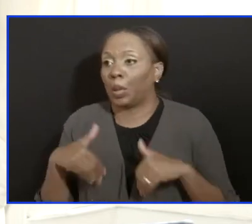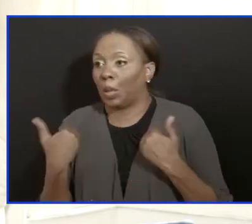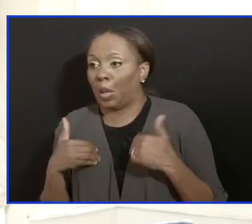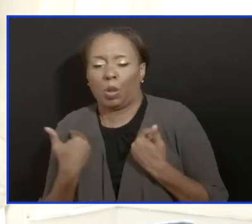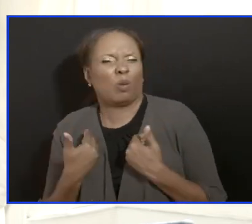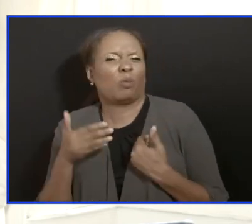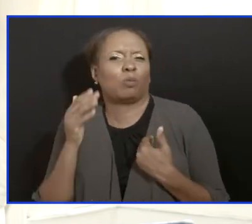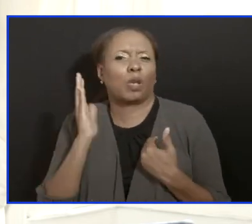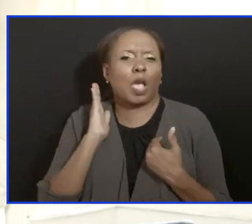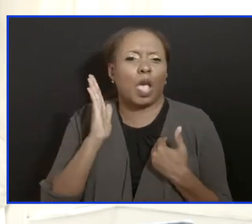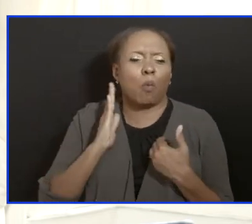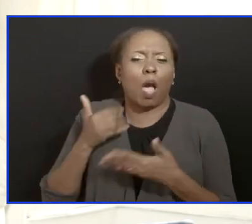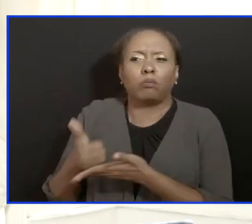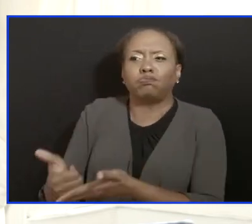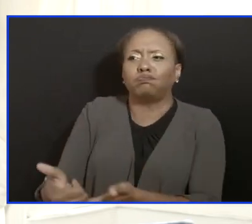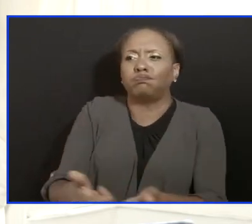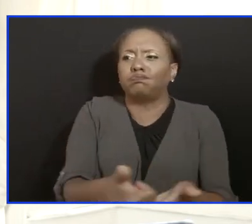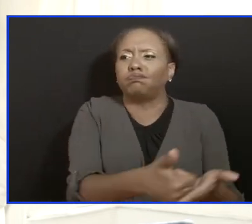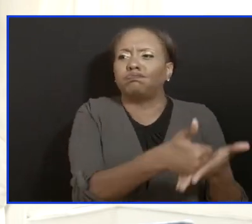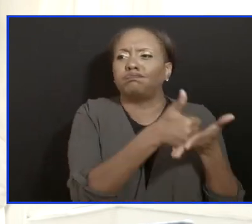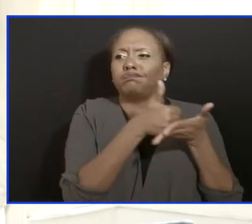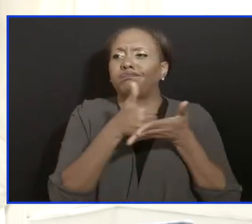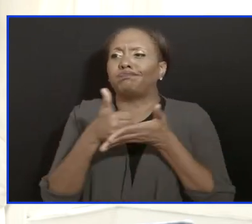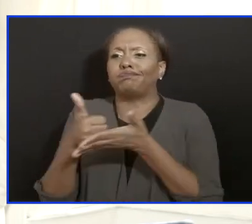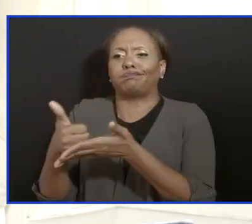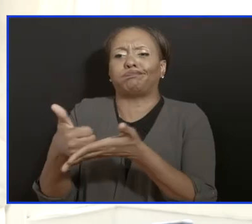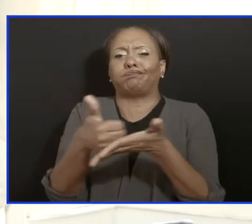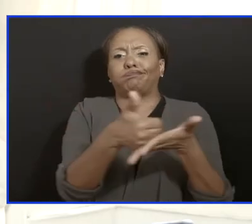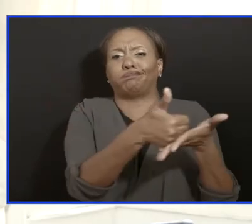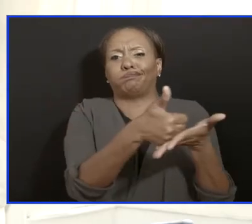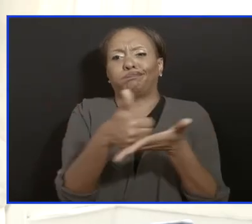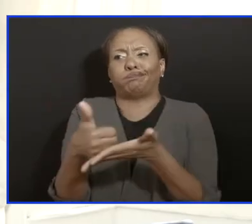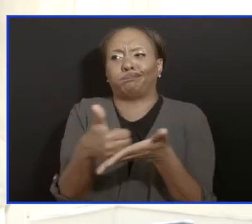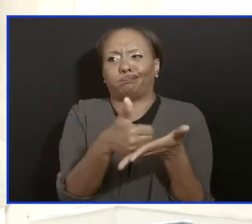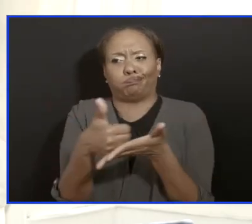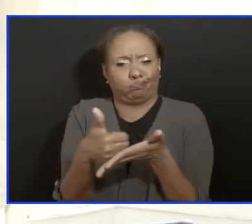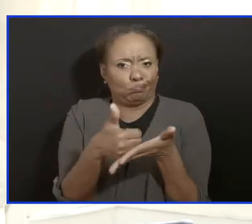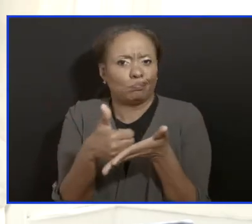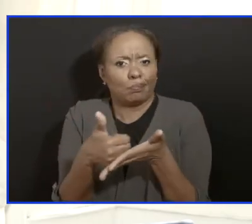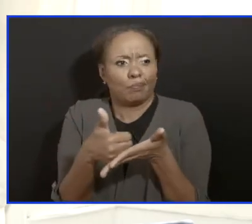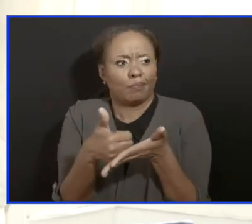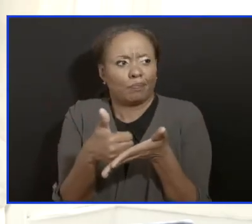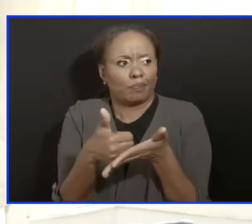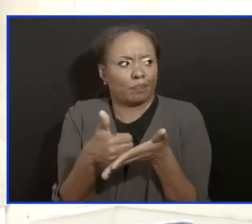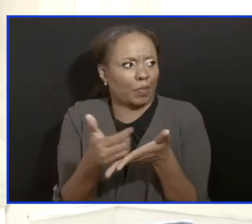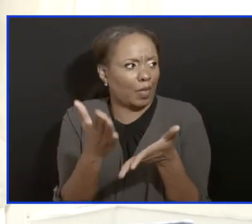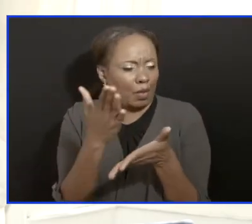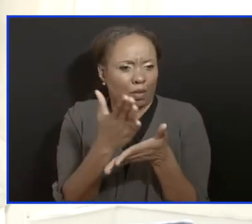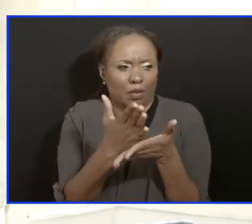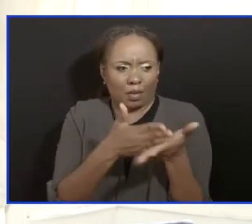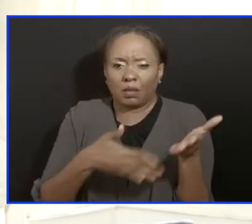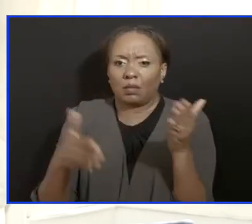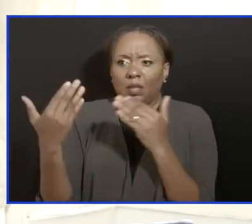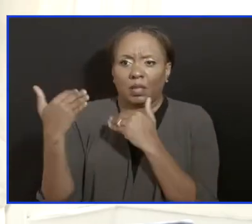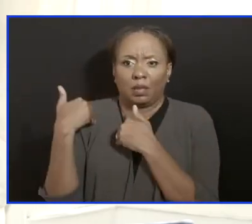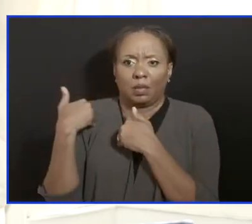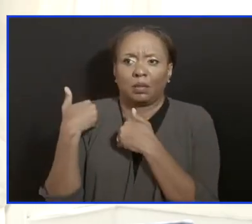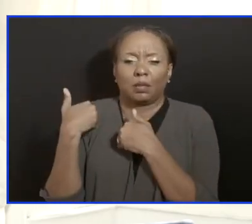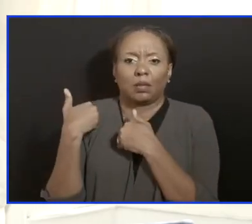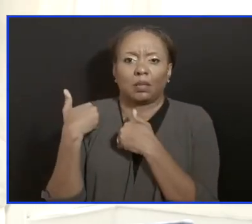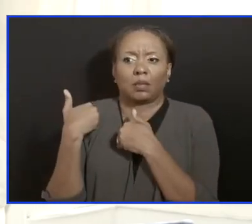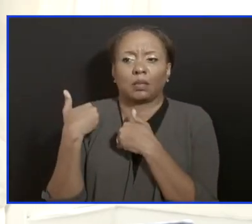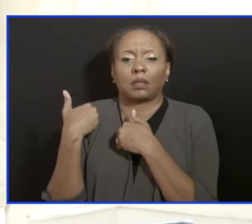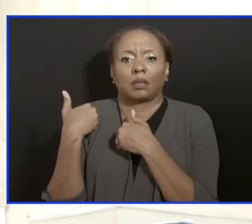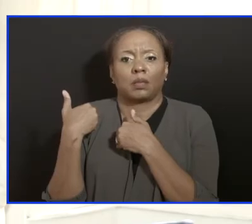foot forward. But we can only do so much. Some of the responsibility, I think, as well, in your own personal management